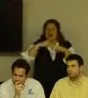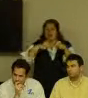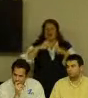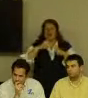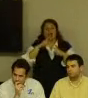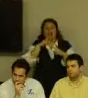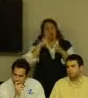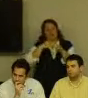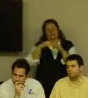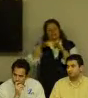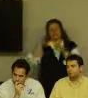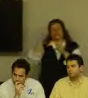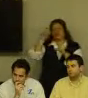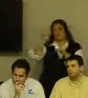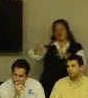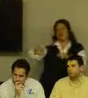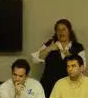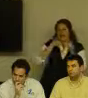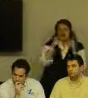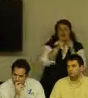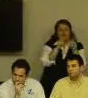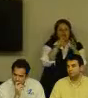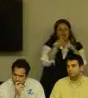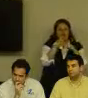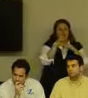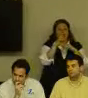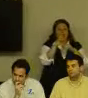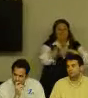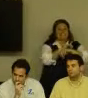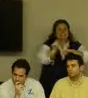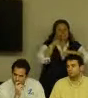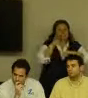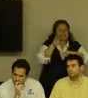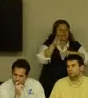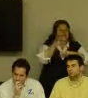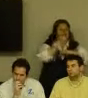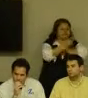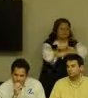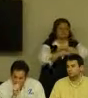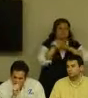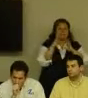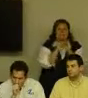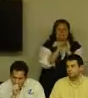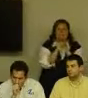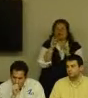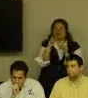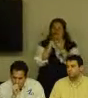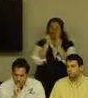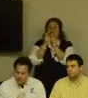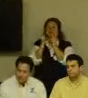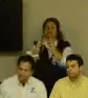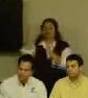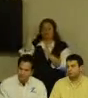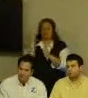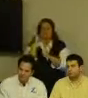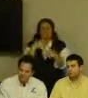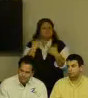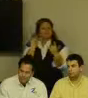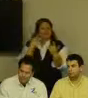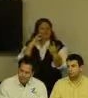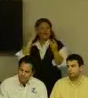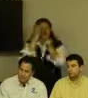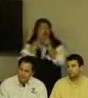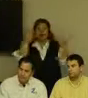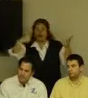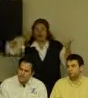need to have interpreters at these little meetings, at discipline meetings, at any kind of changes within the company. And then